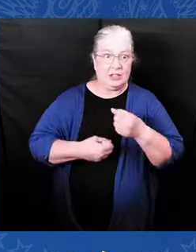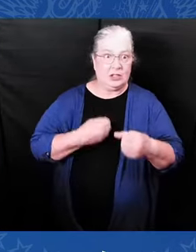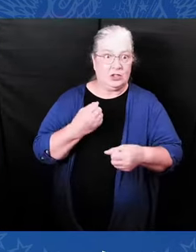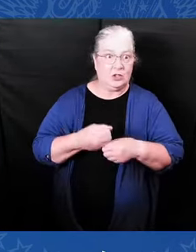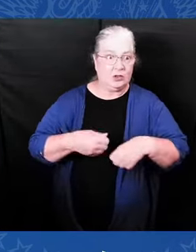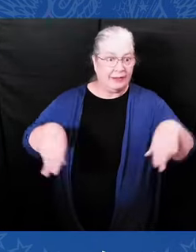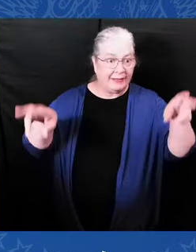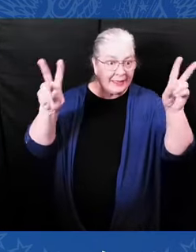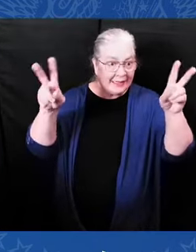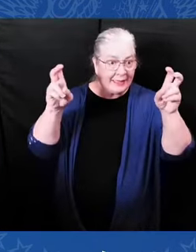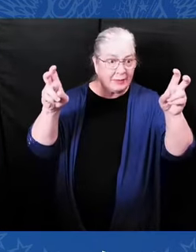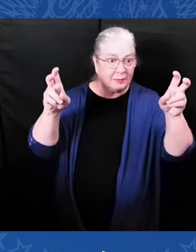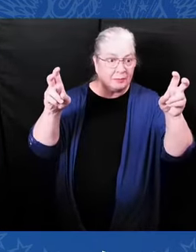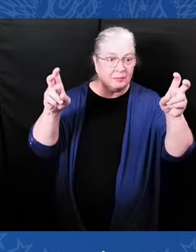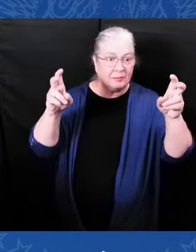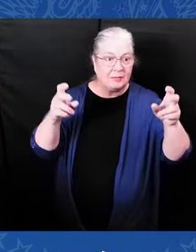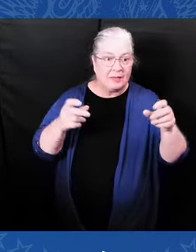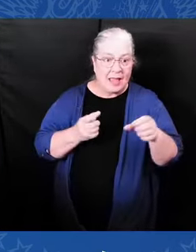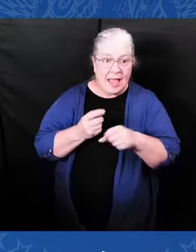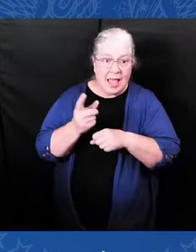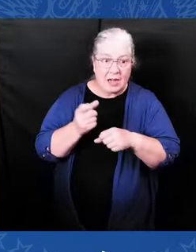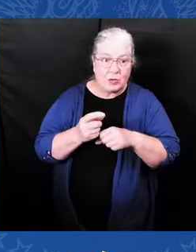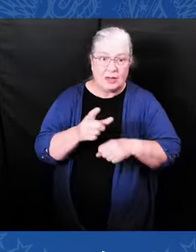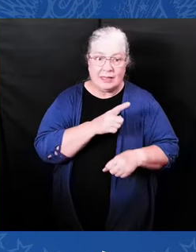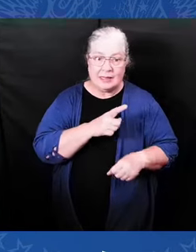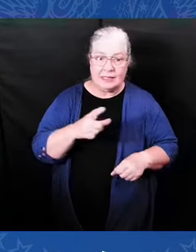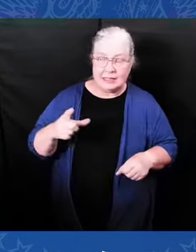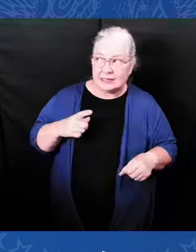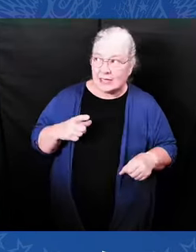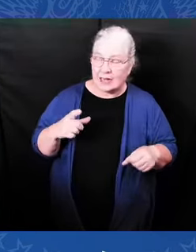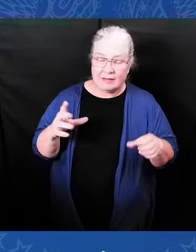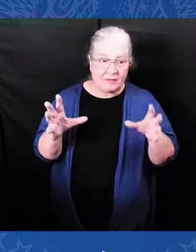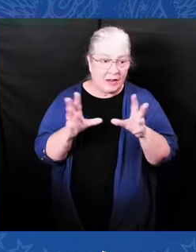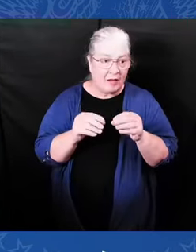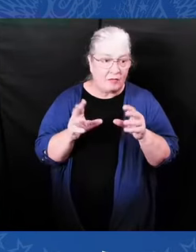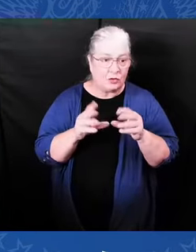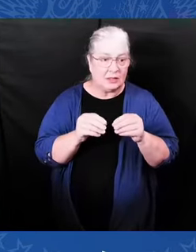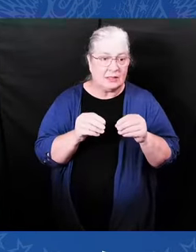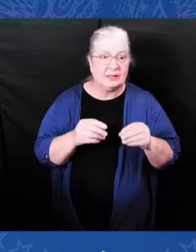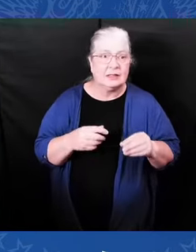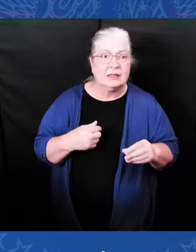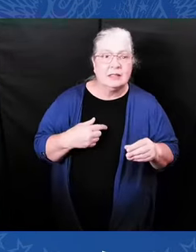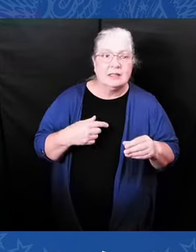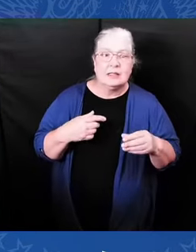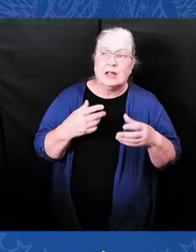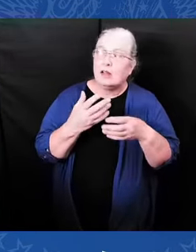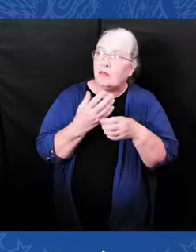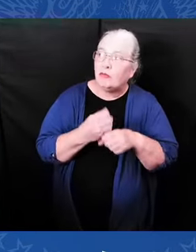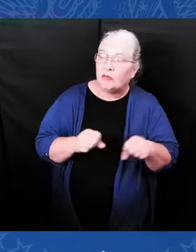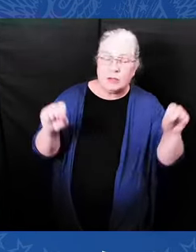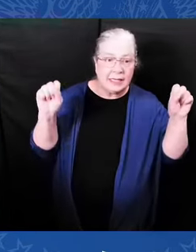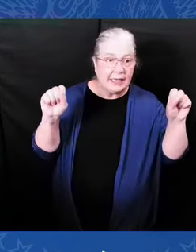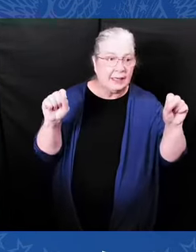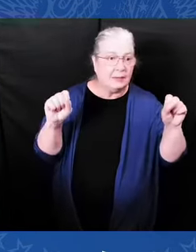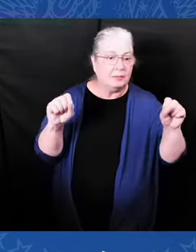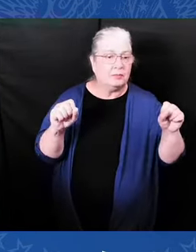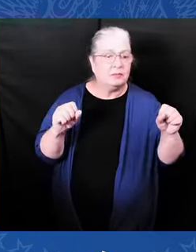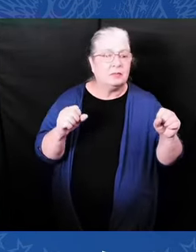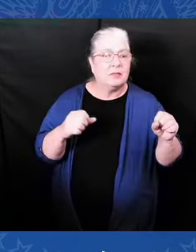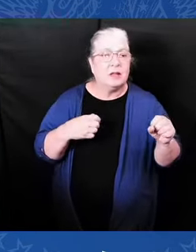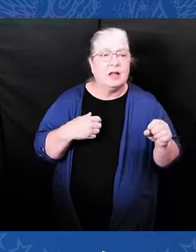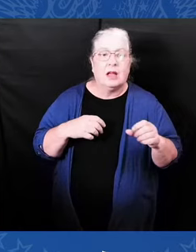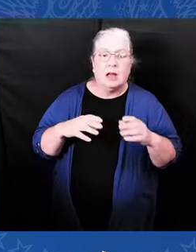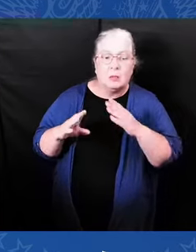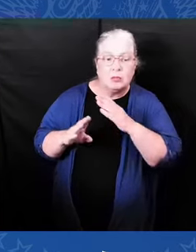Securing Our Democracy, Protecting Our Freedoms, Uplifting Our Culture. Those three things